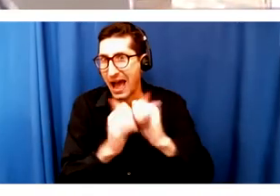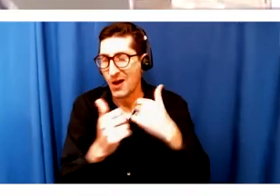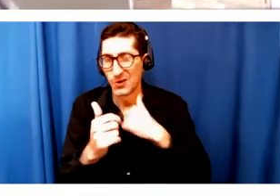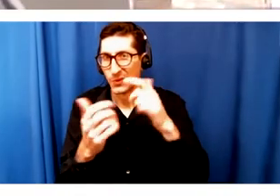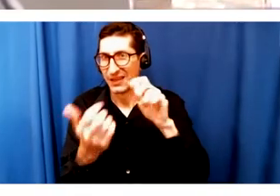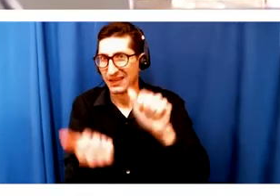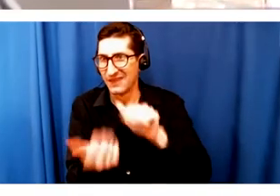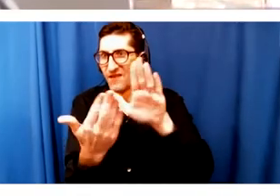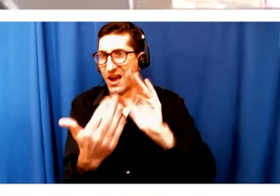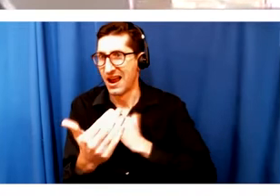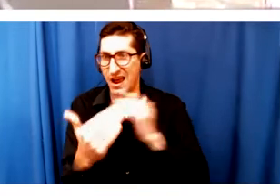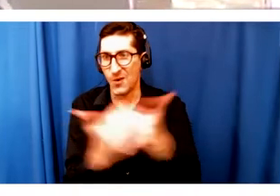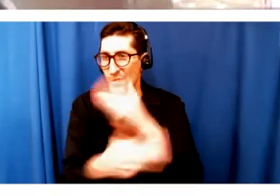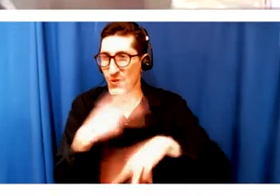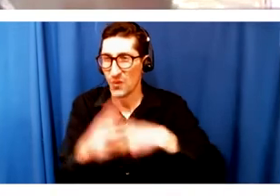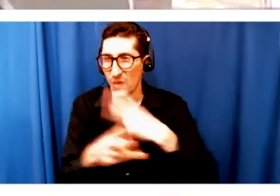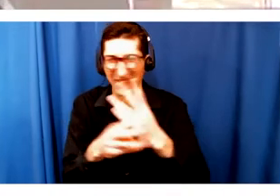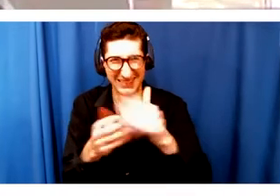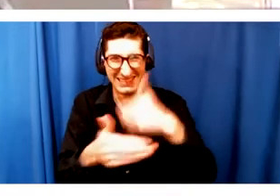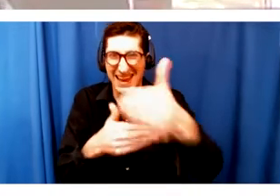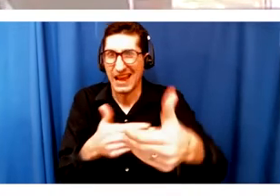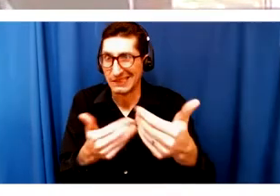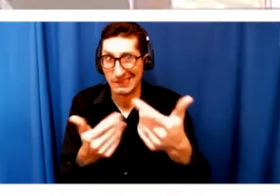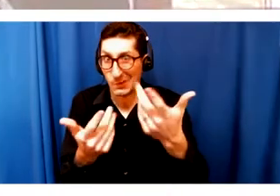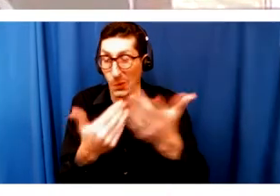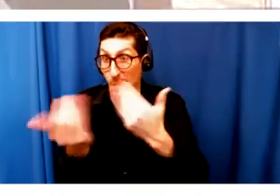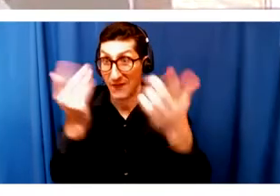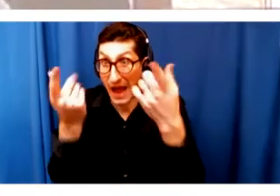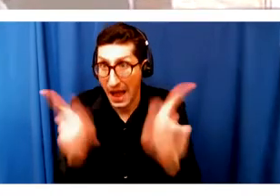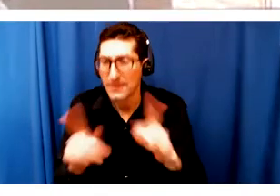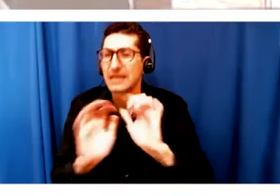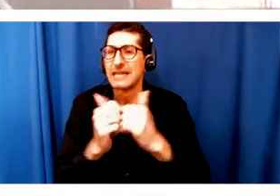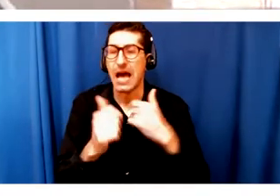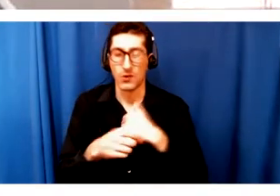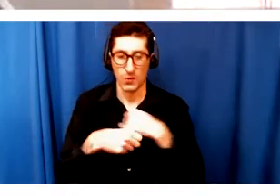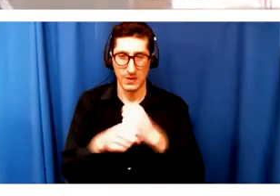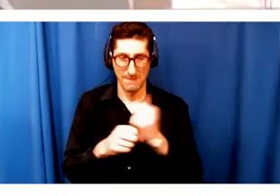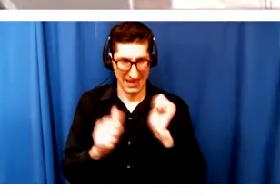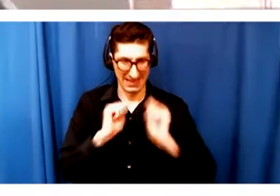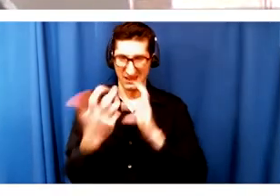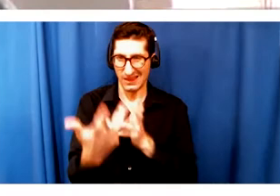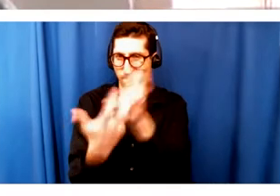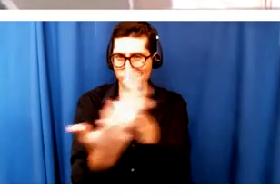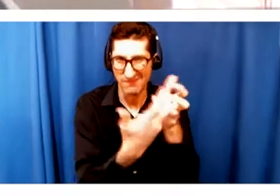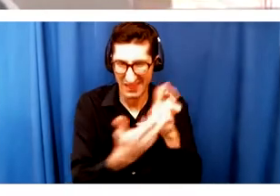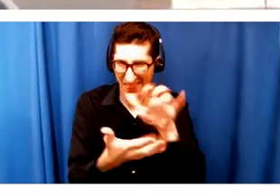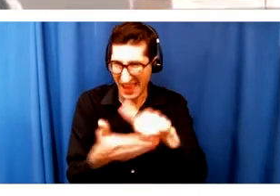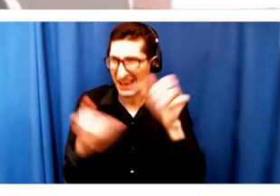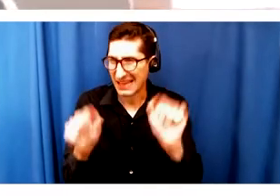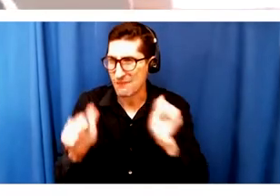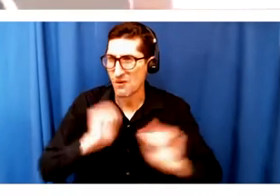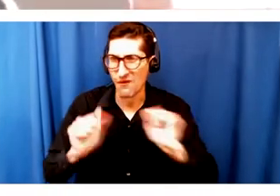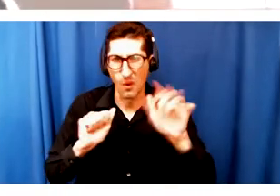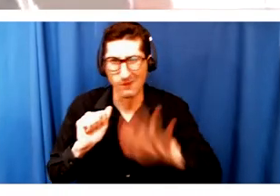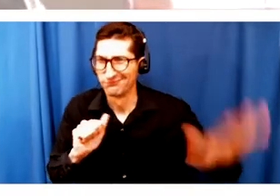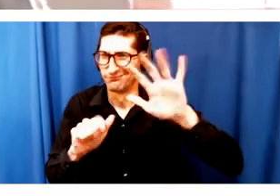next phase is for us, trying to create art that's responsive to both and can live in a lot of places. So that's, that's what